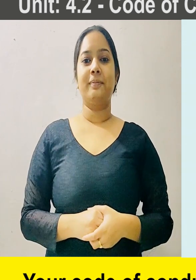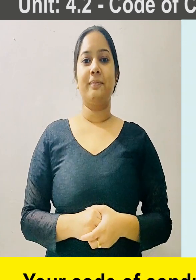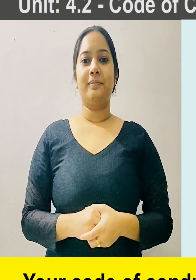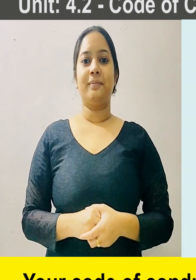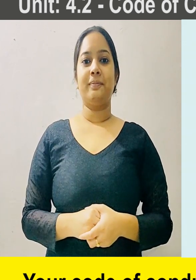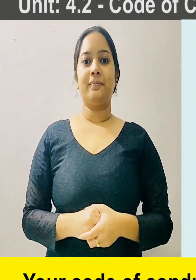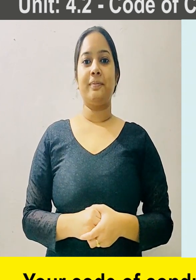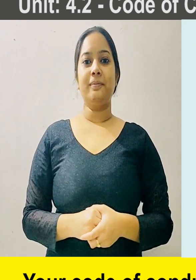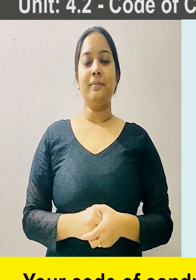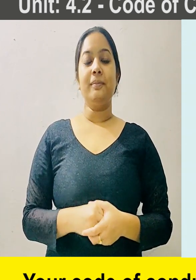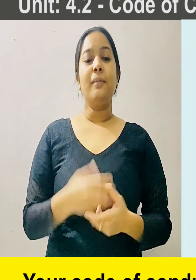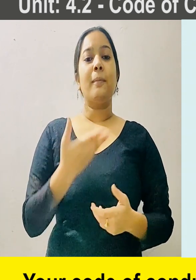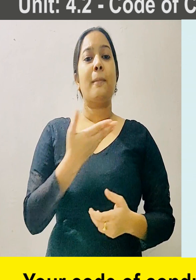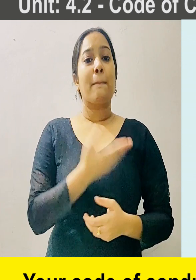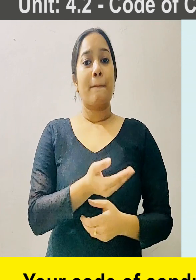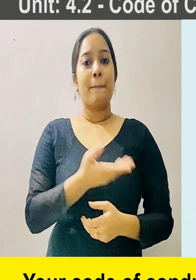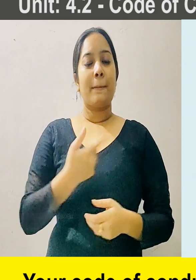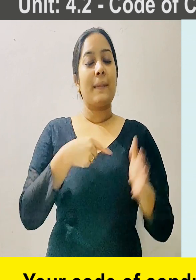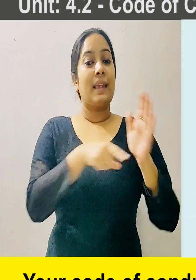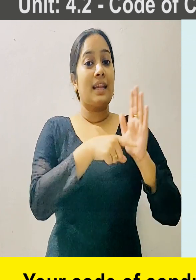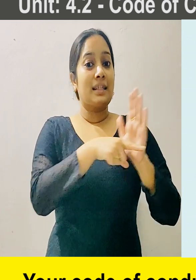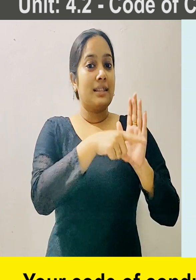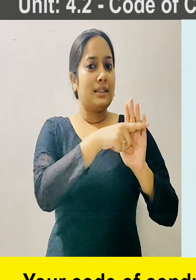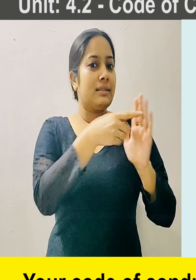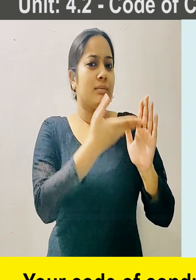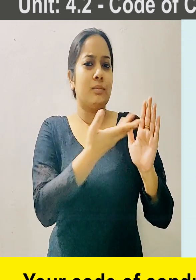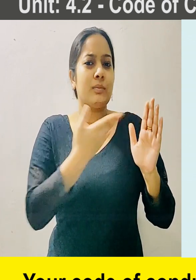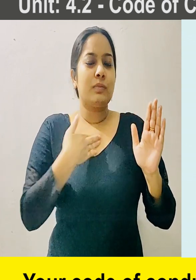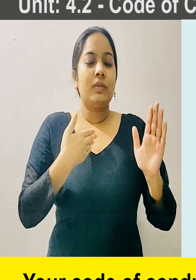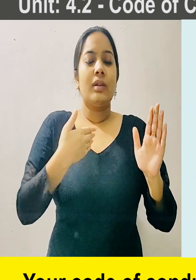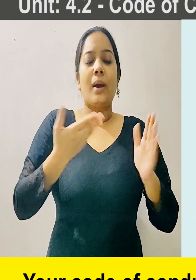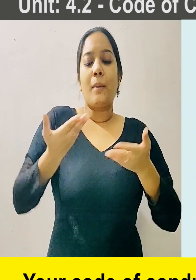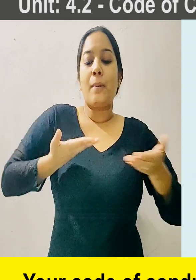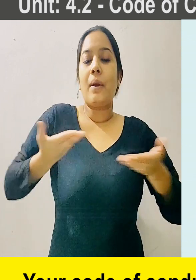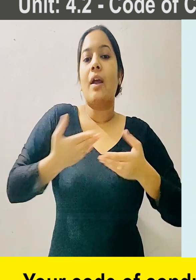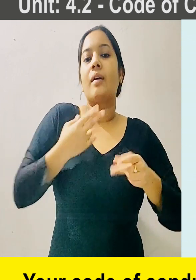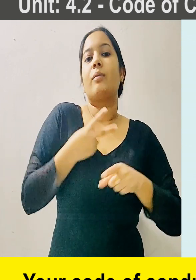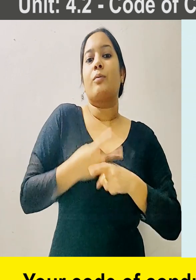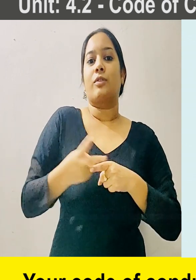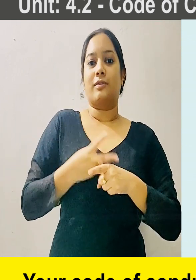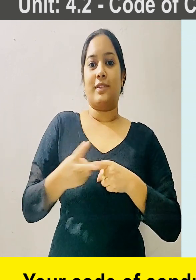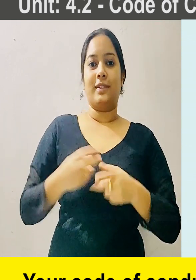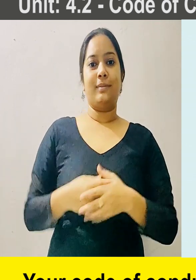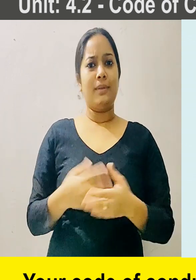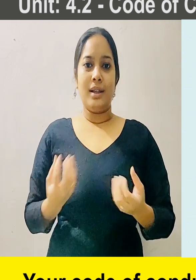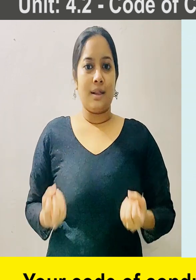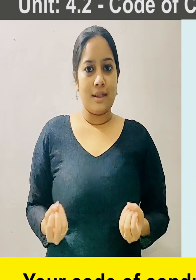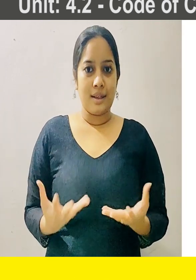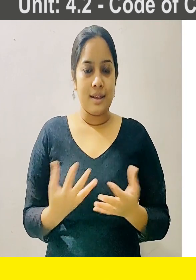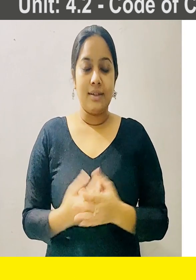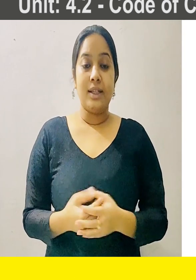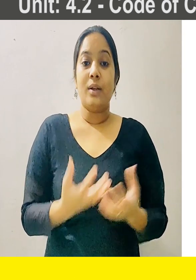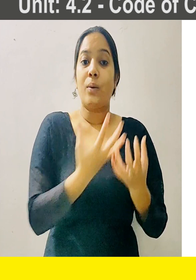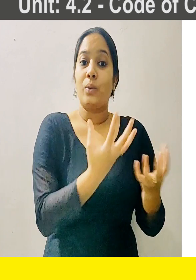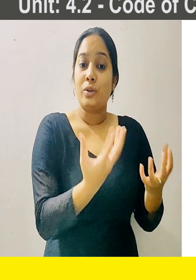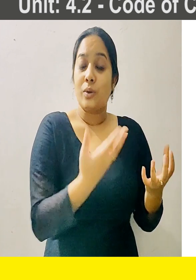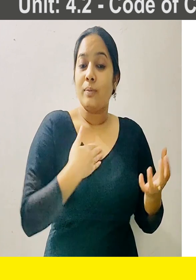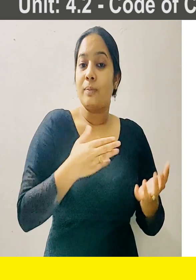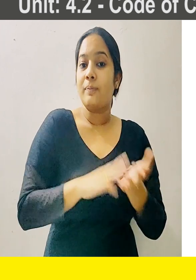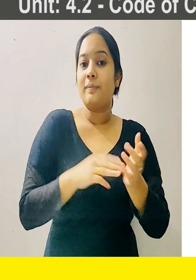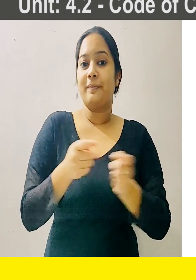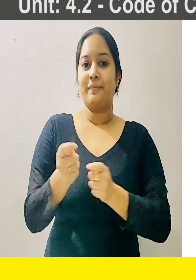Your Code of Conduct requires you to behave like a professional. So, let's start. Resource